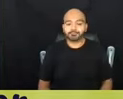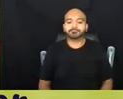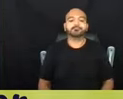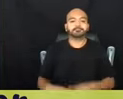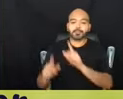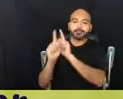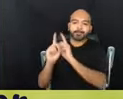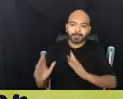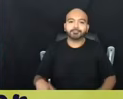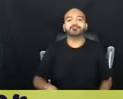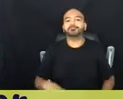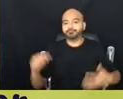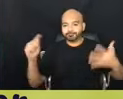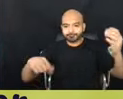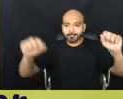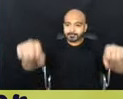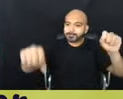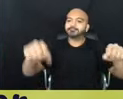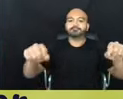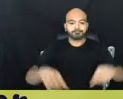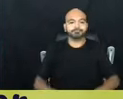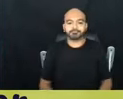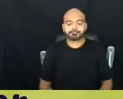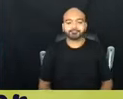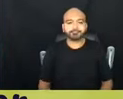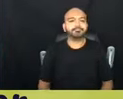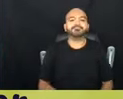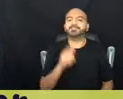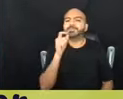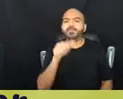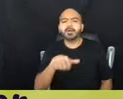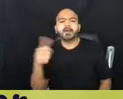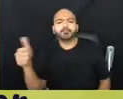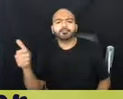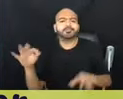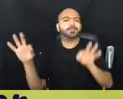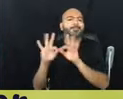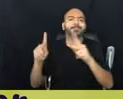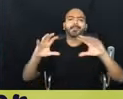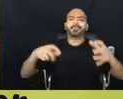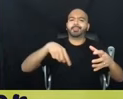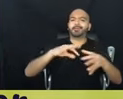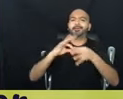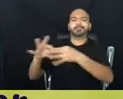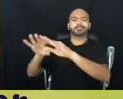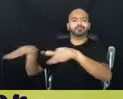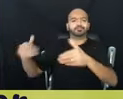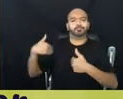mentors. Yes. Who are other, who are other important people in children's lives?